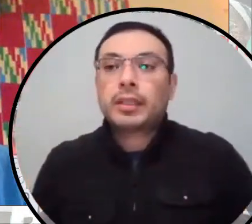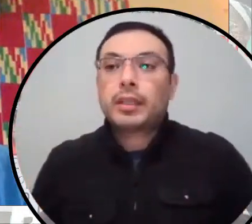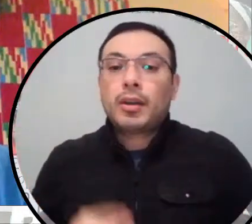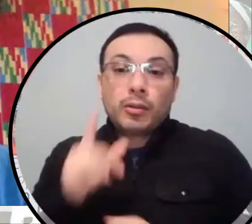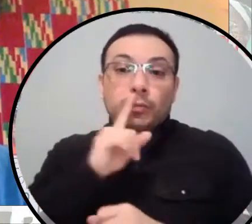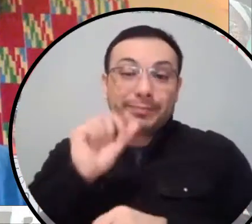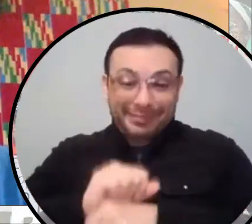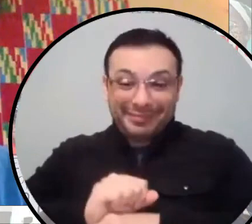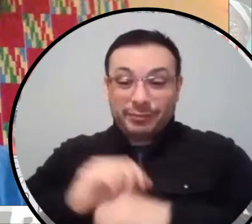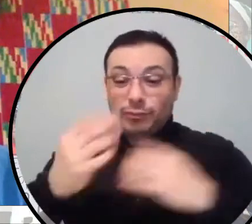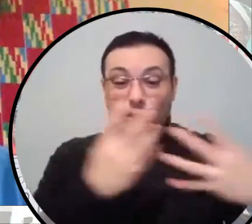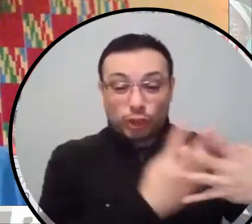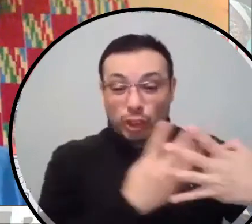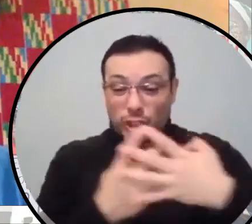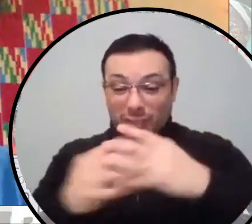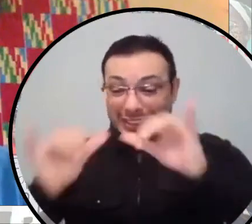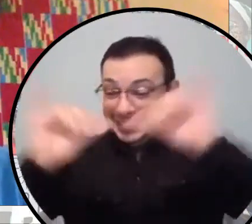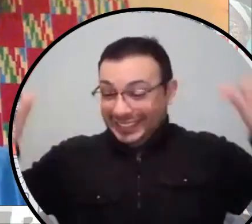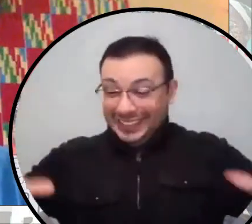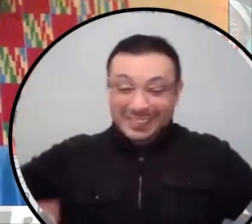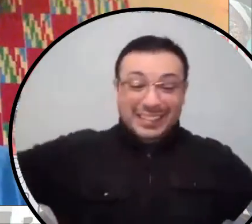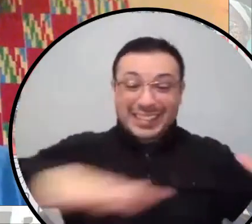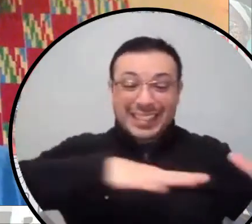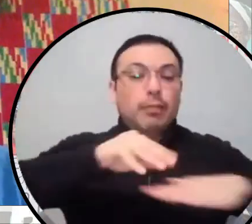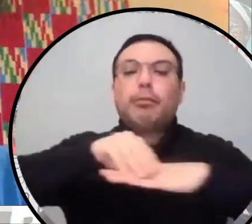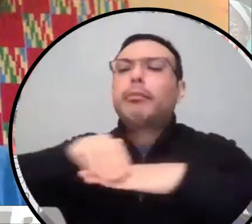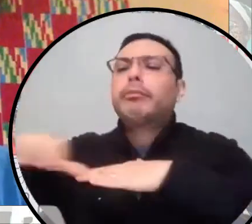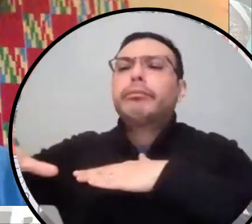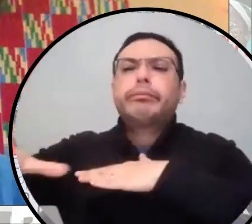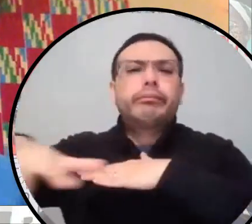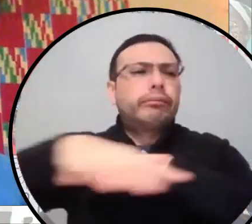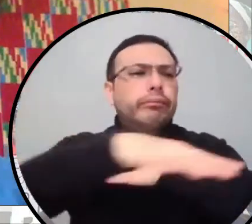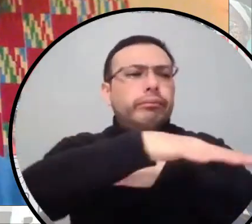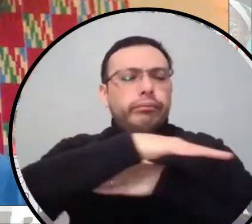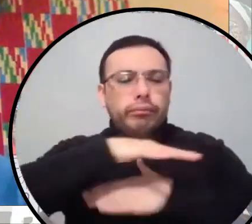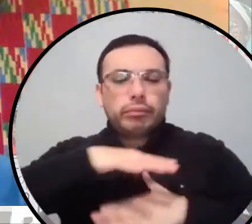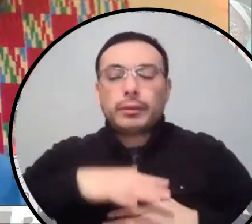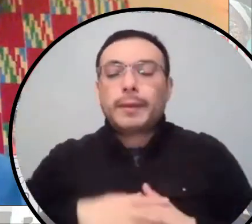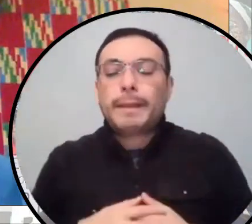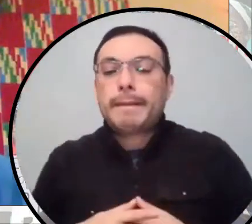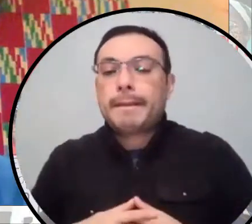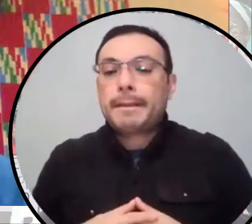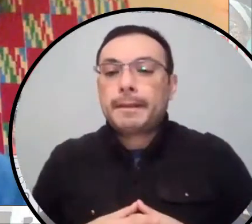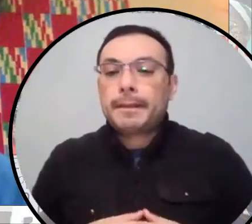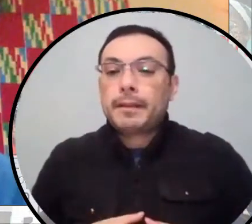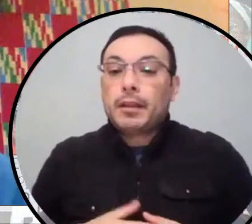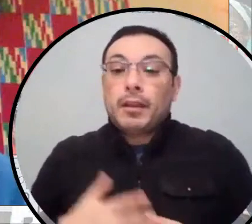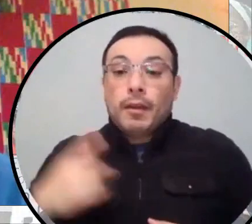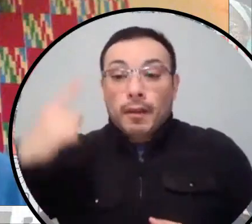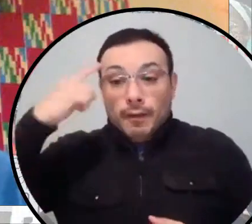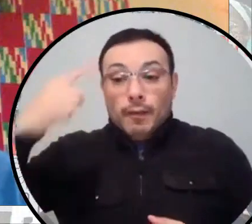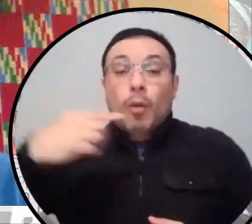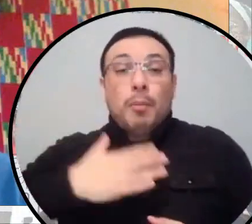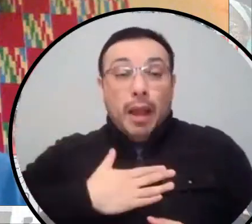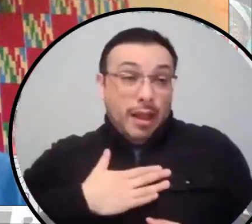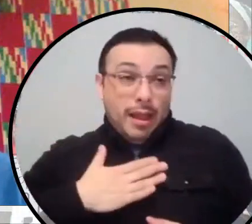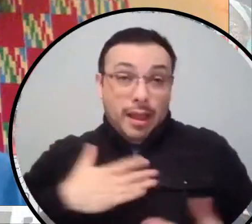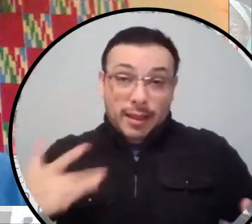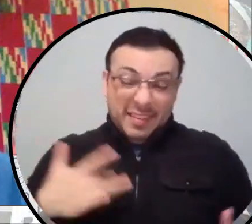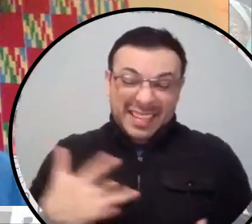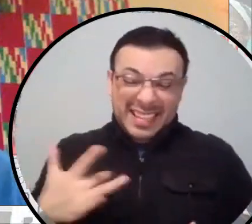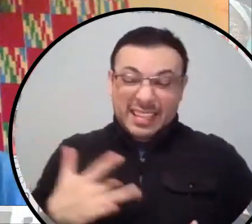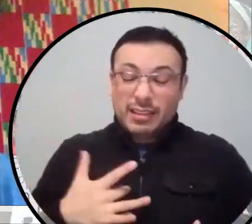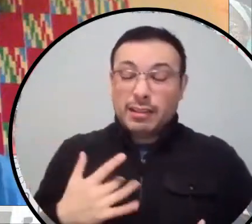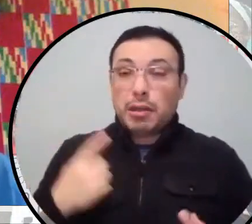when it comes to like the overall vision, um, and, and my, in my thoughts and in my thinking, um,